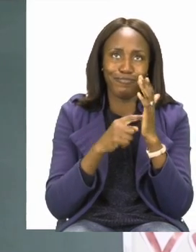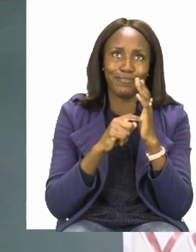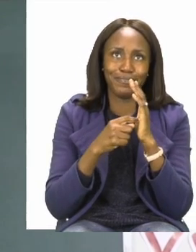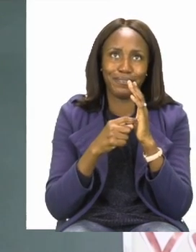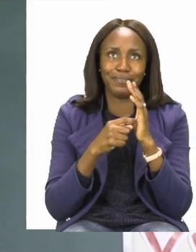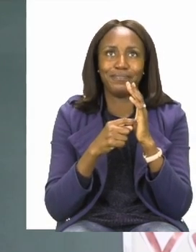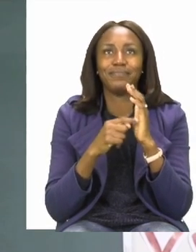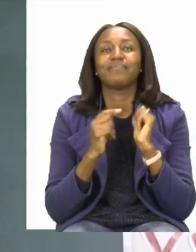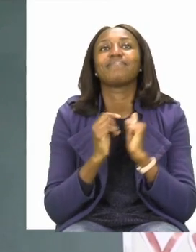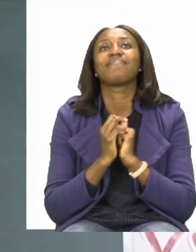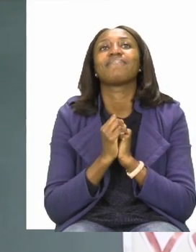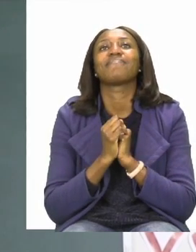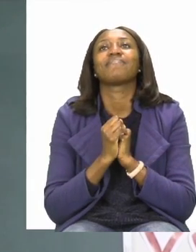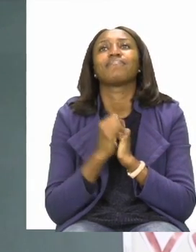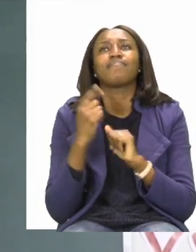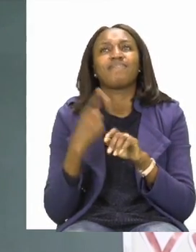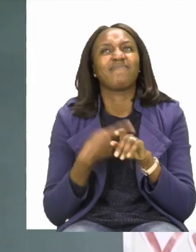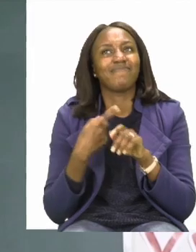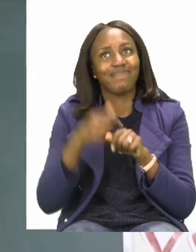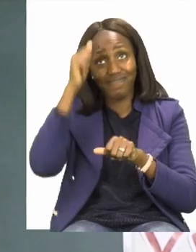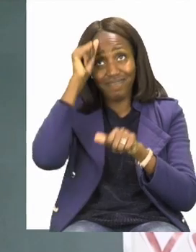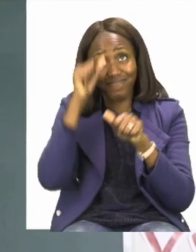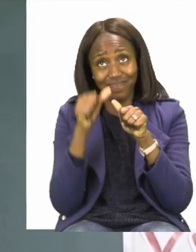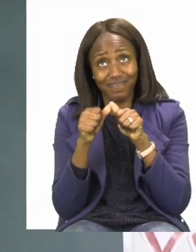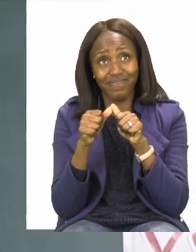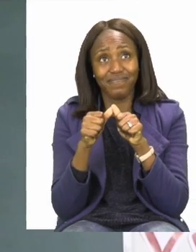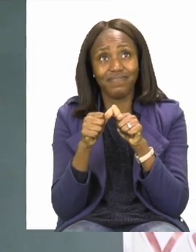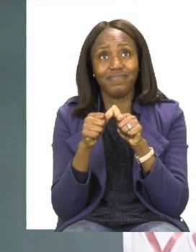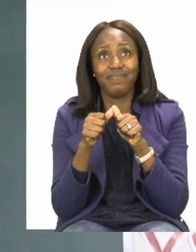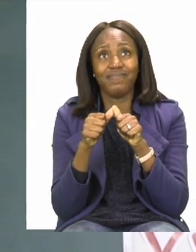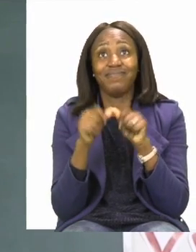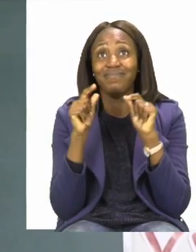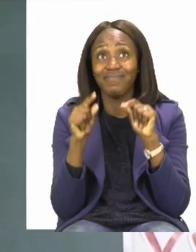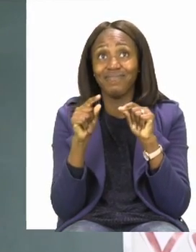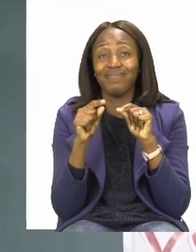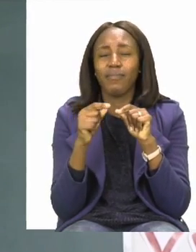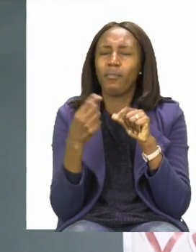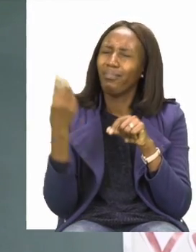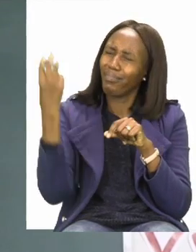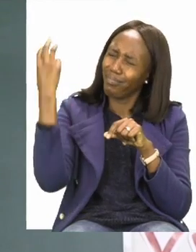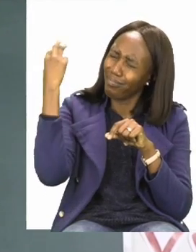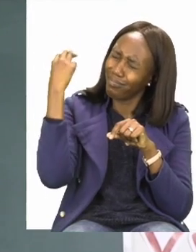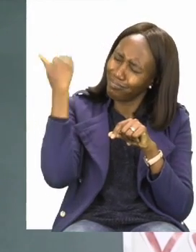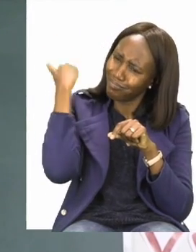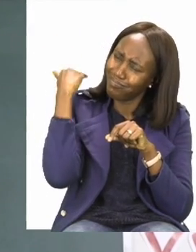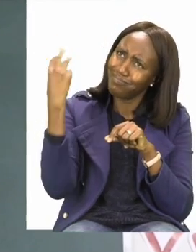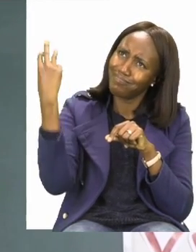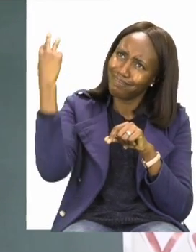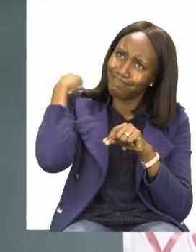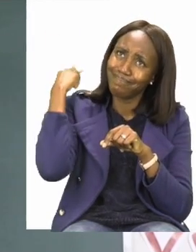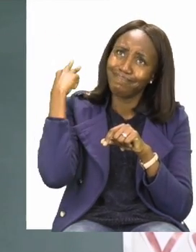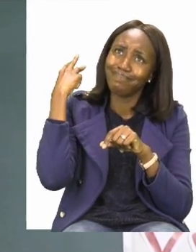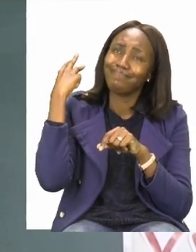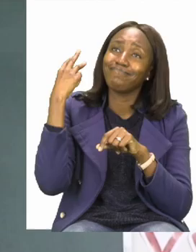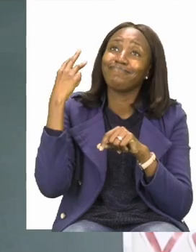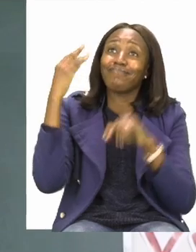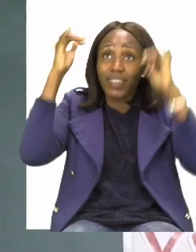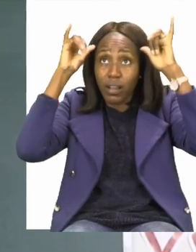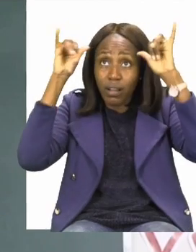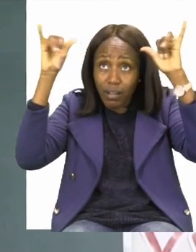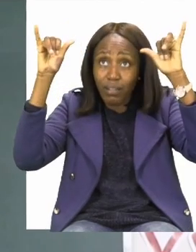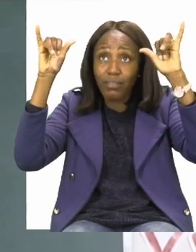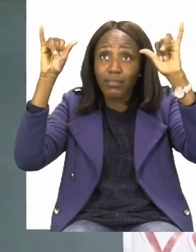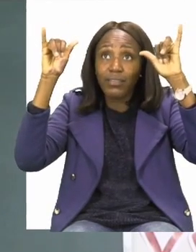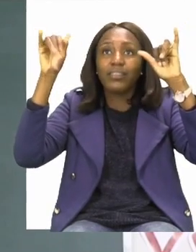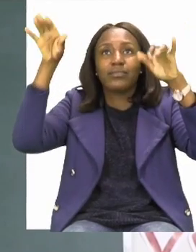Don't forget your full stop. Now, our first sentence says, There was once a cow